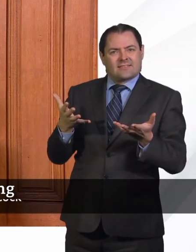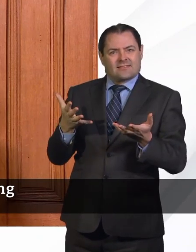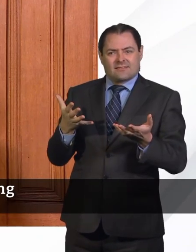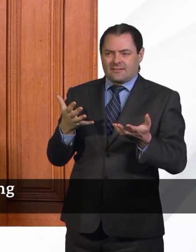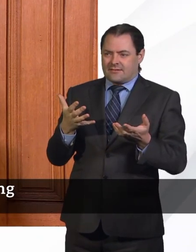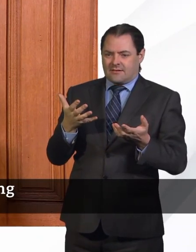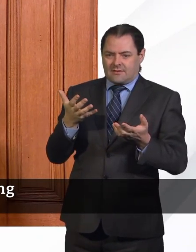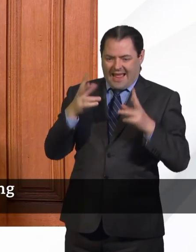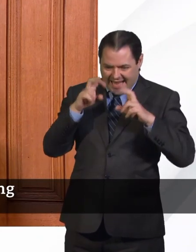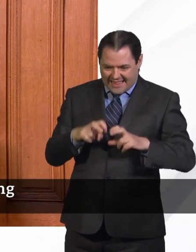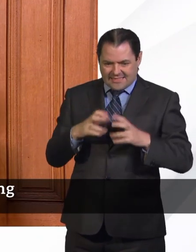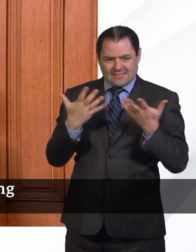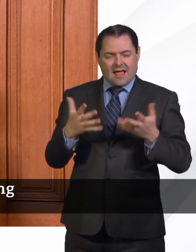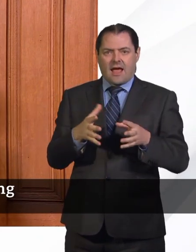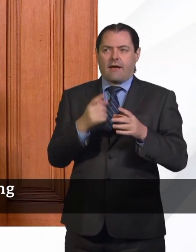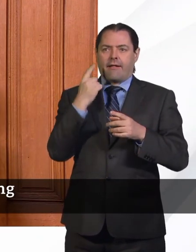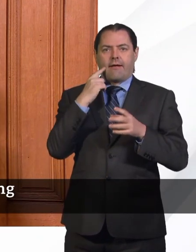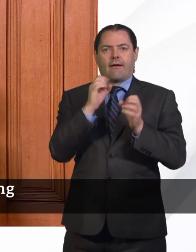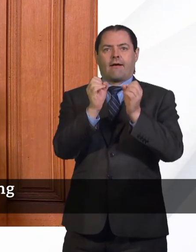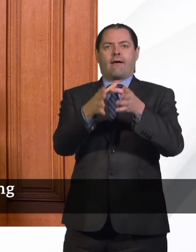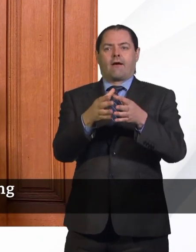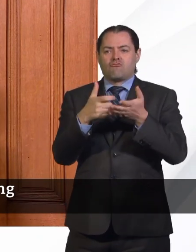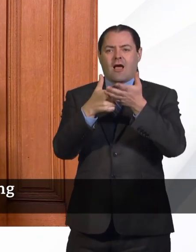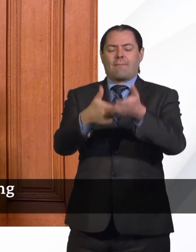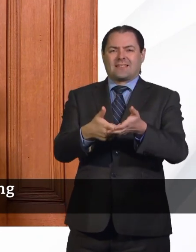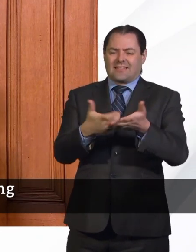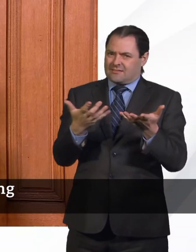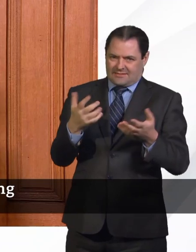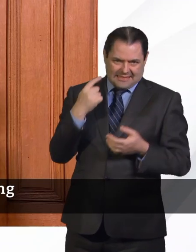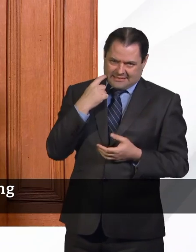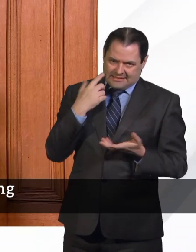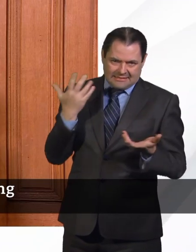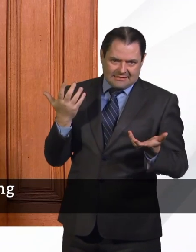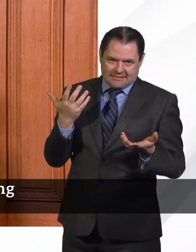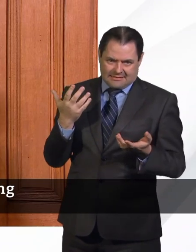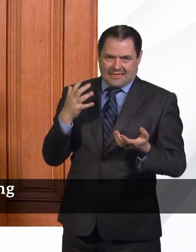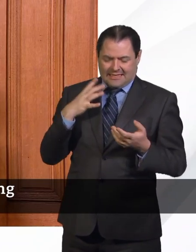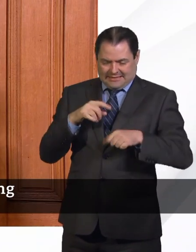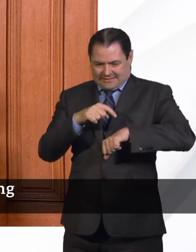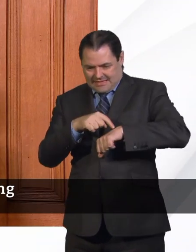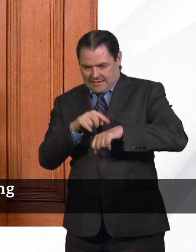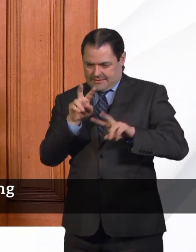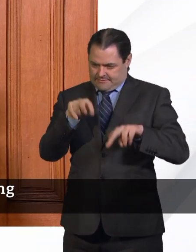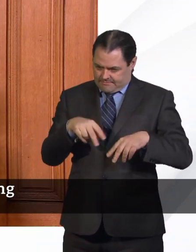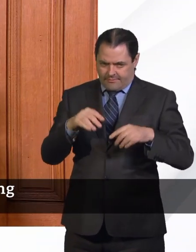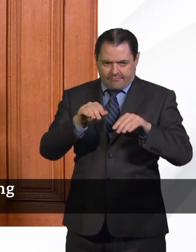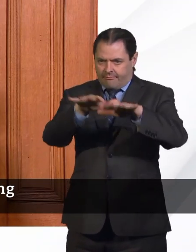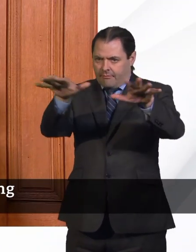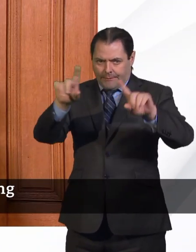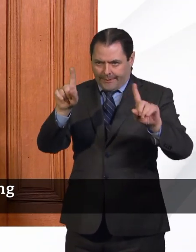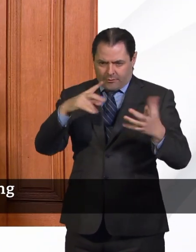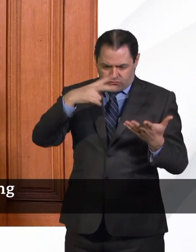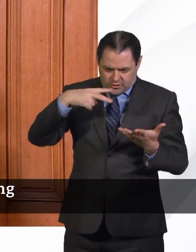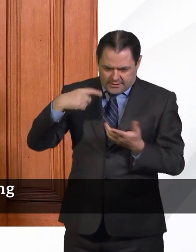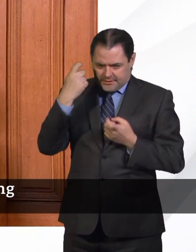directly from the analysis to making recommendations. And we need to get the report widely disseminated and